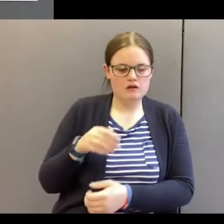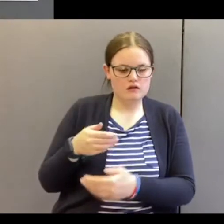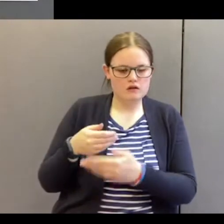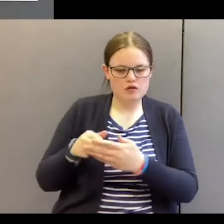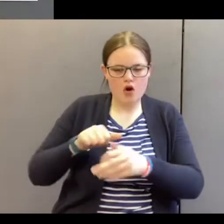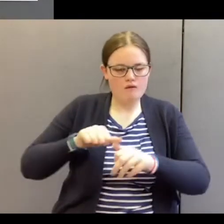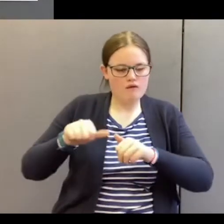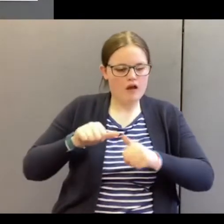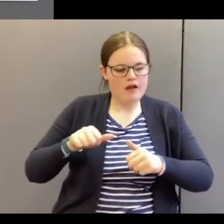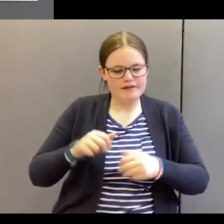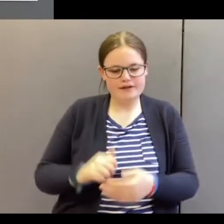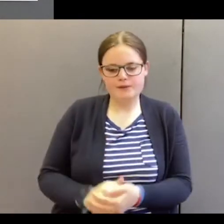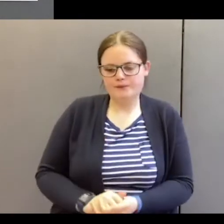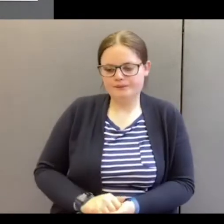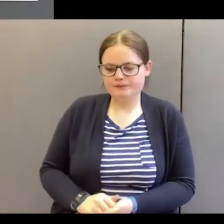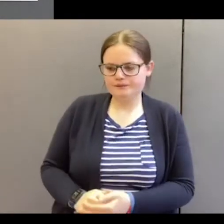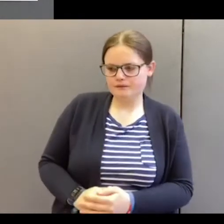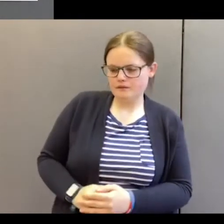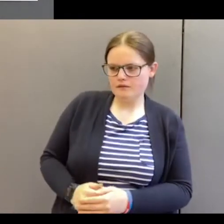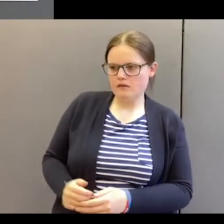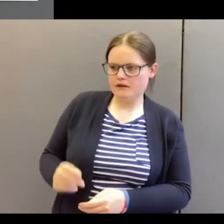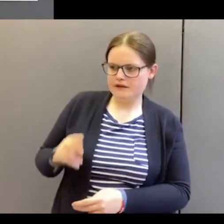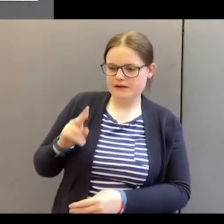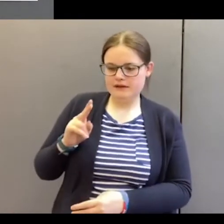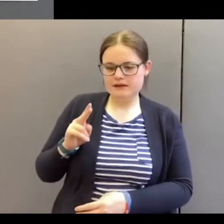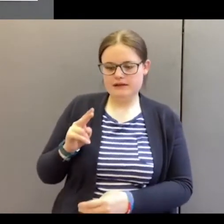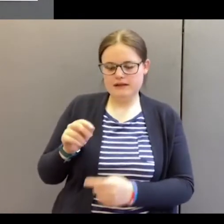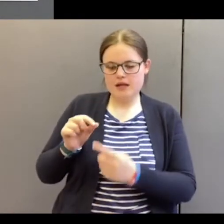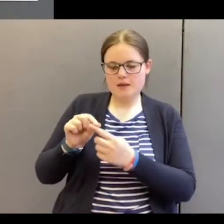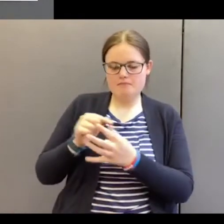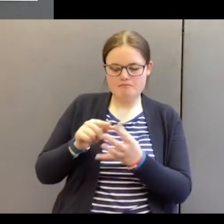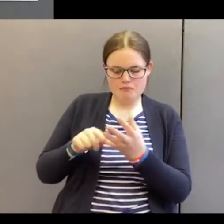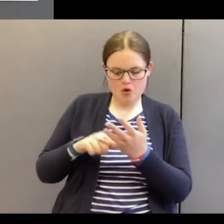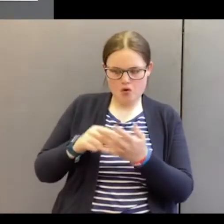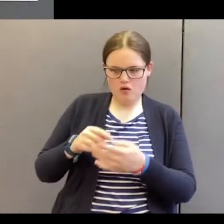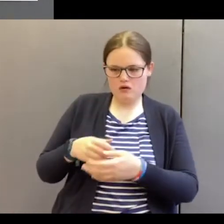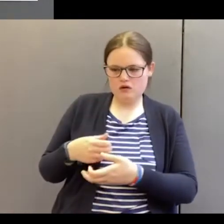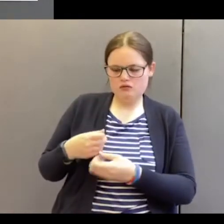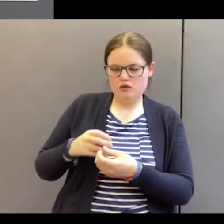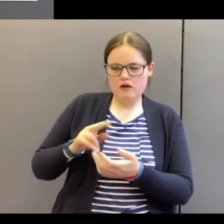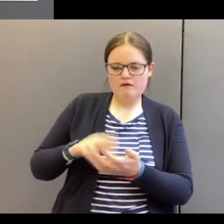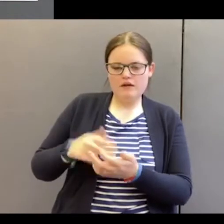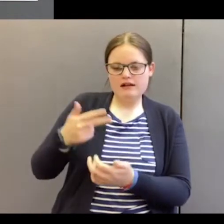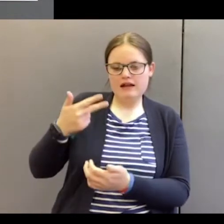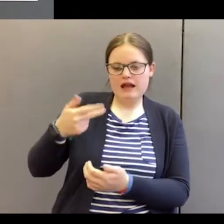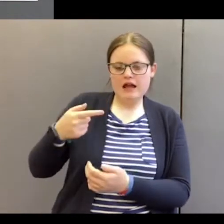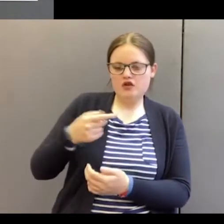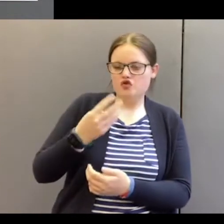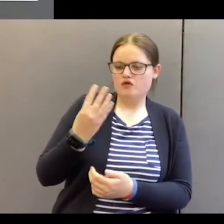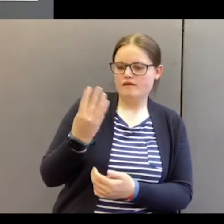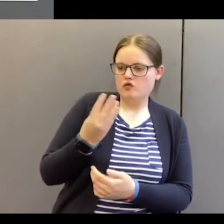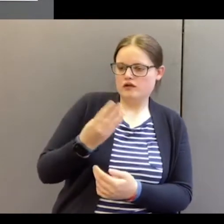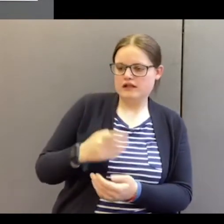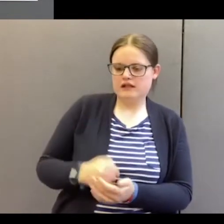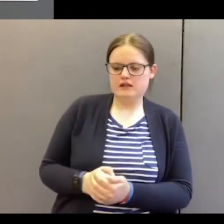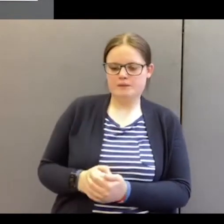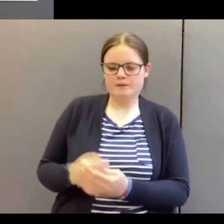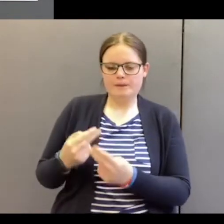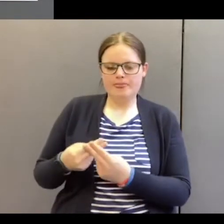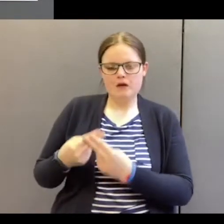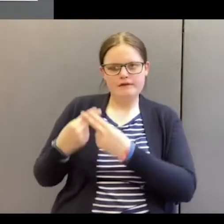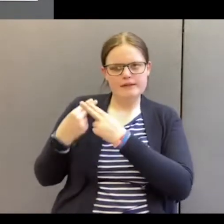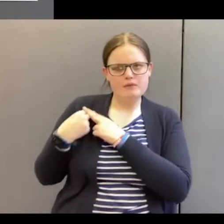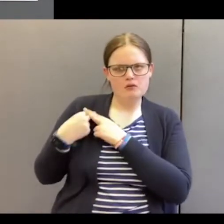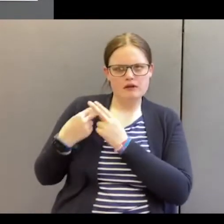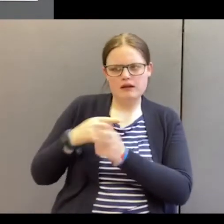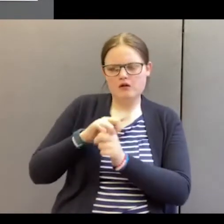reverse, we hear Paul expressing in verses 8 to 14 the responsibility